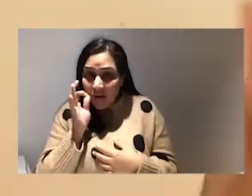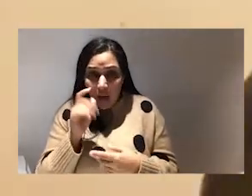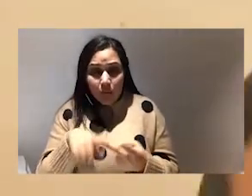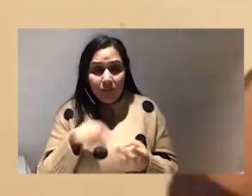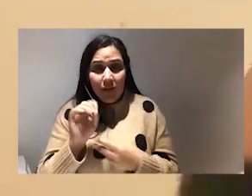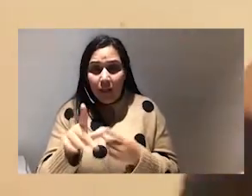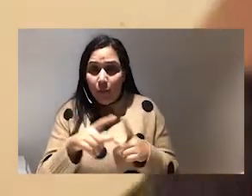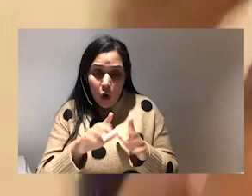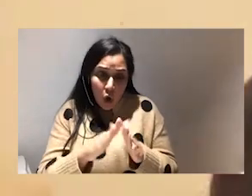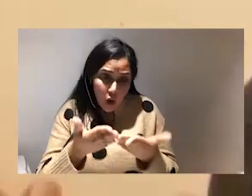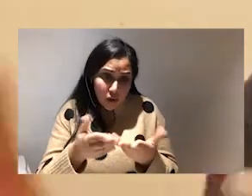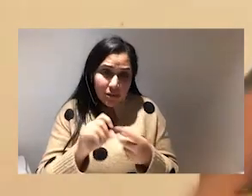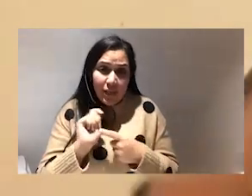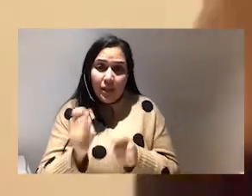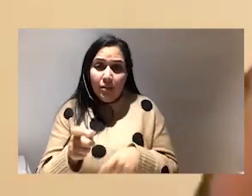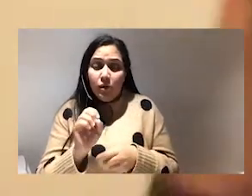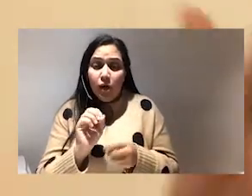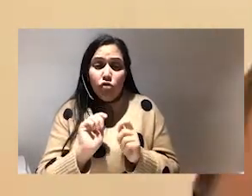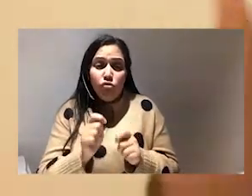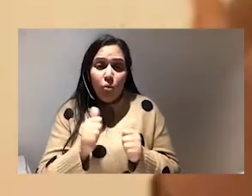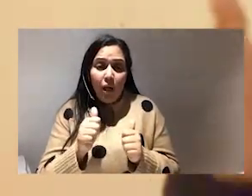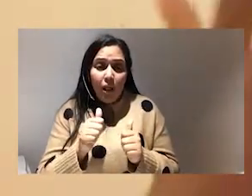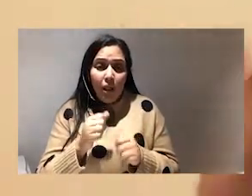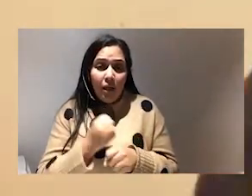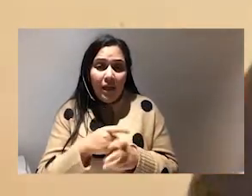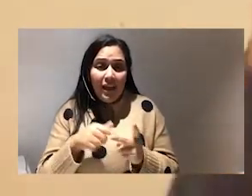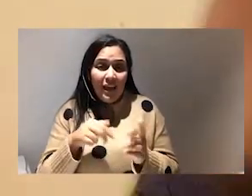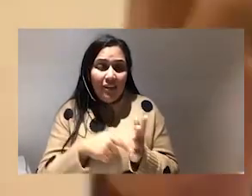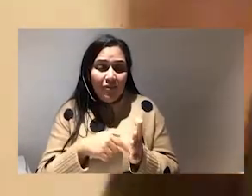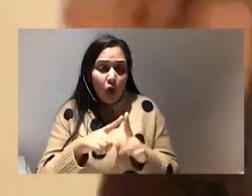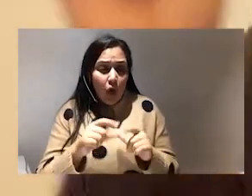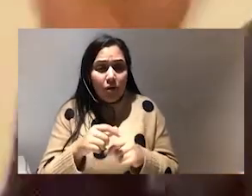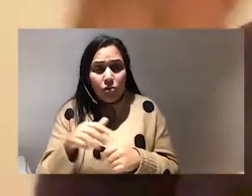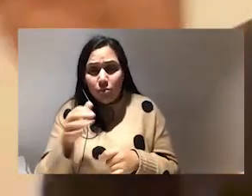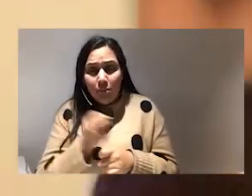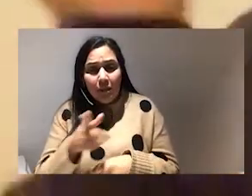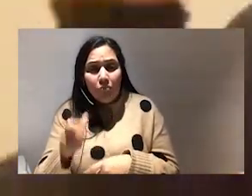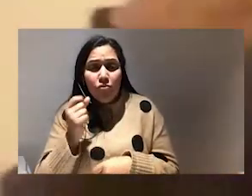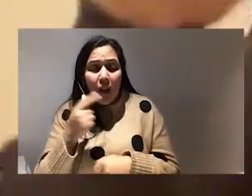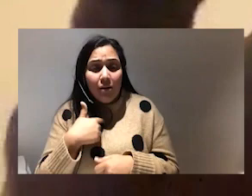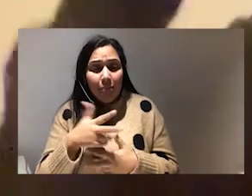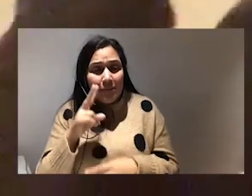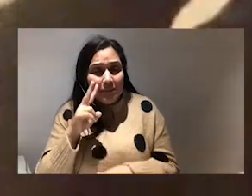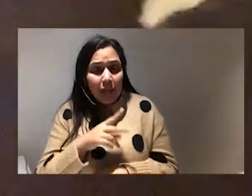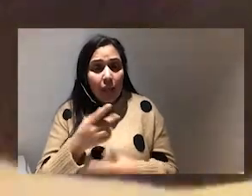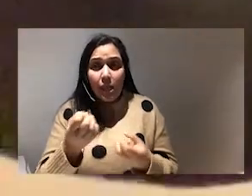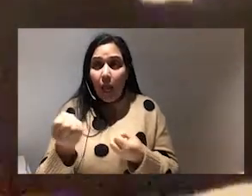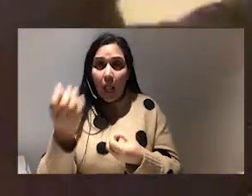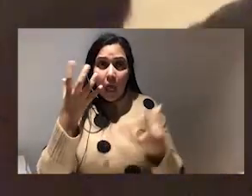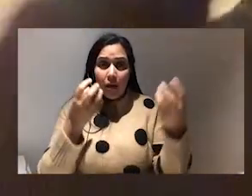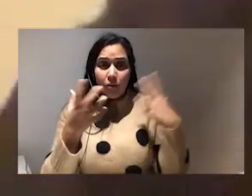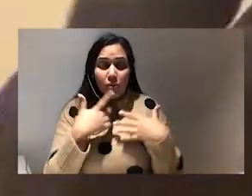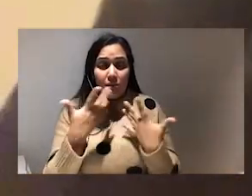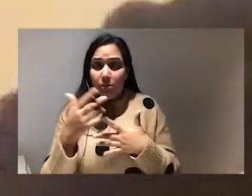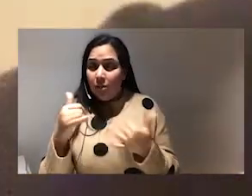them a card send them treat well gift cards send them something that shows that they've been seen that it are that is ray of light in what fills that